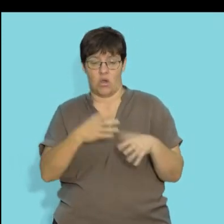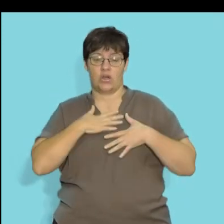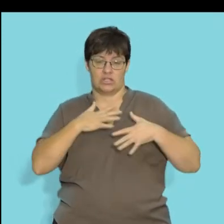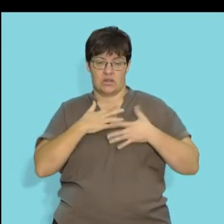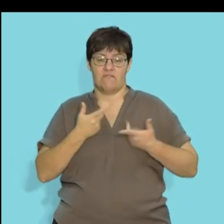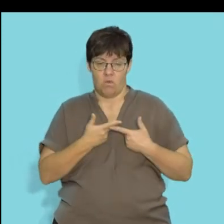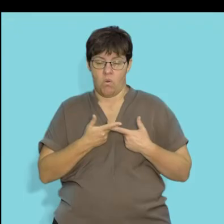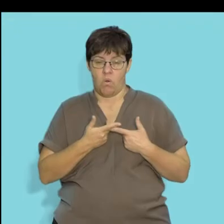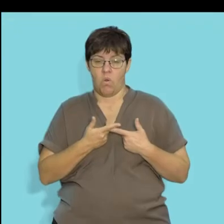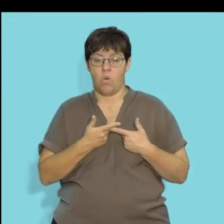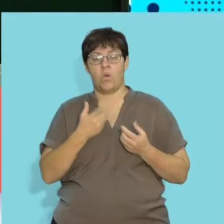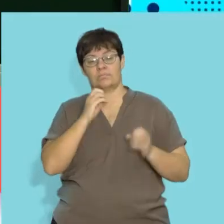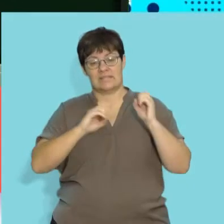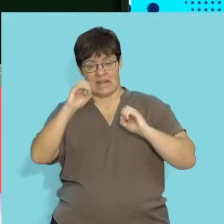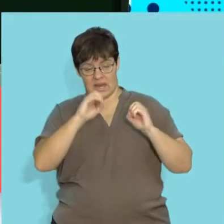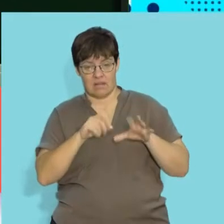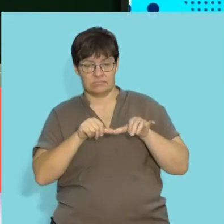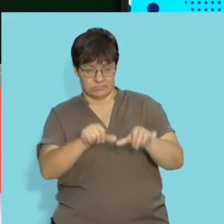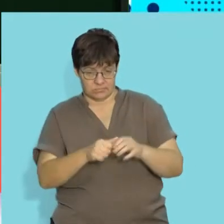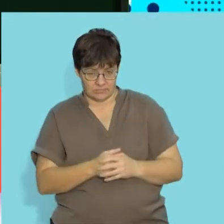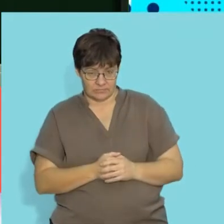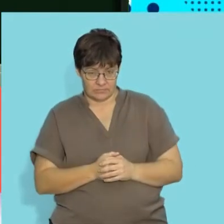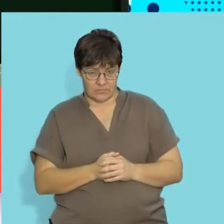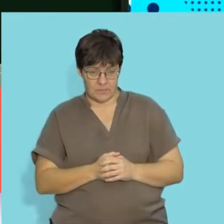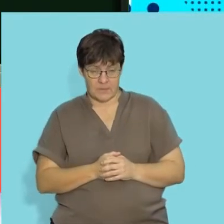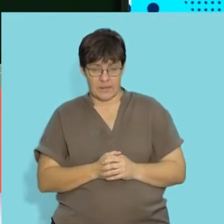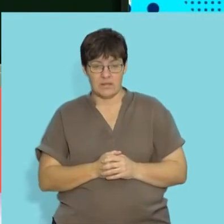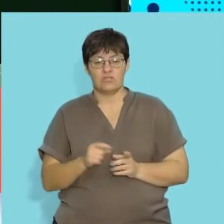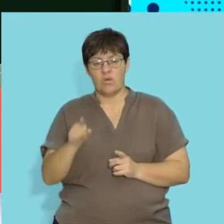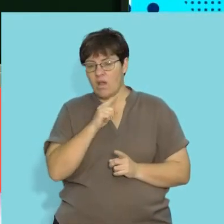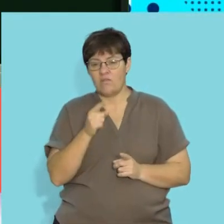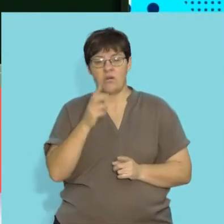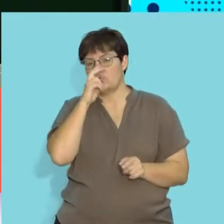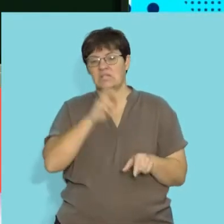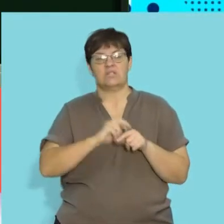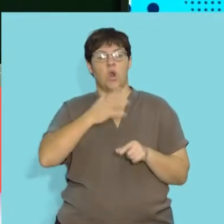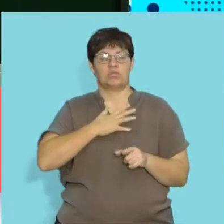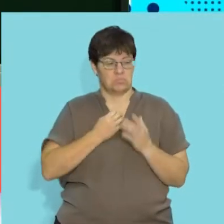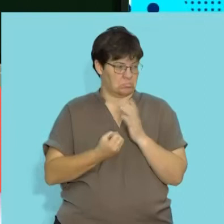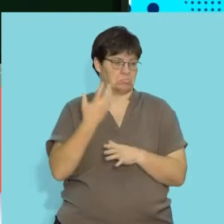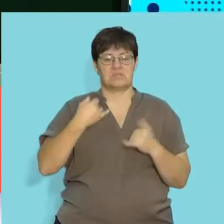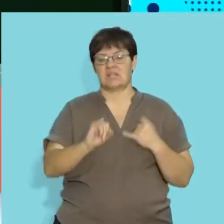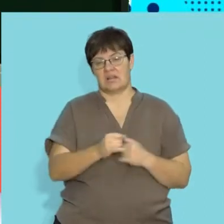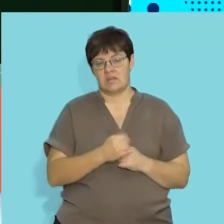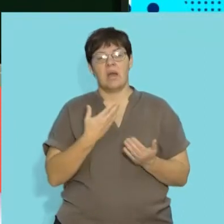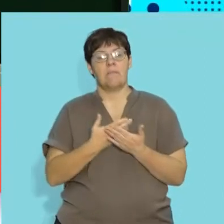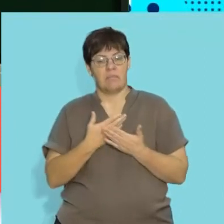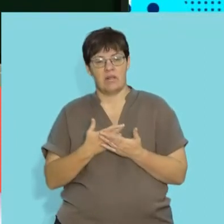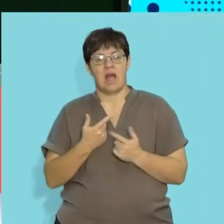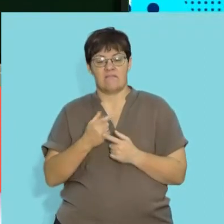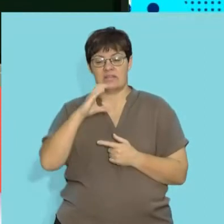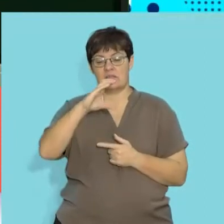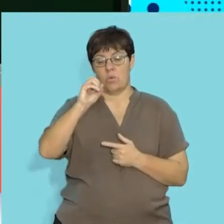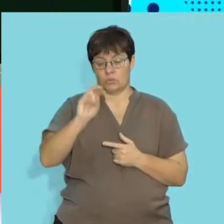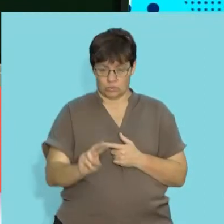respiration. Anaerobic bacteria are those bacteria that can survive in environments with no oxygen and so they have the ability